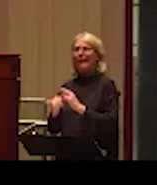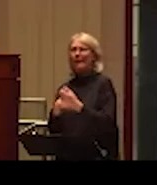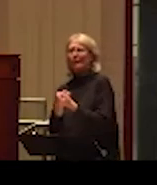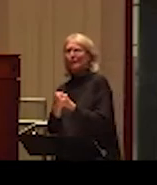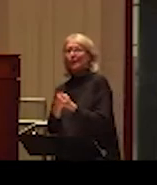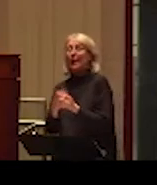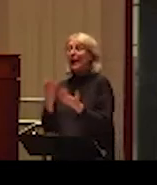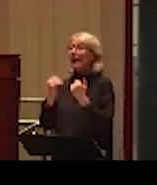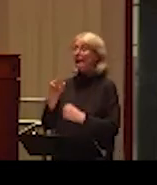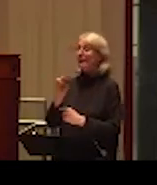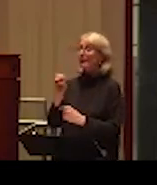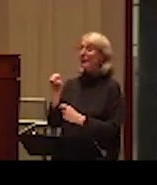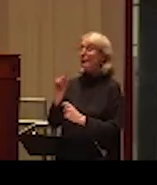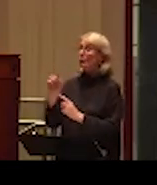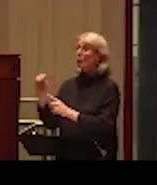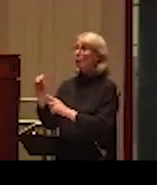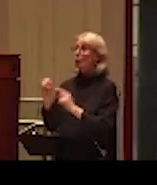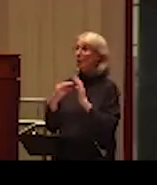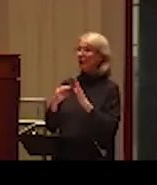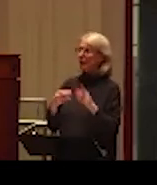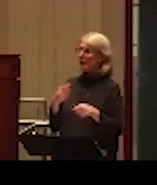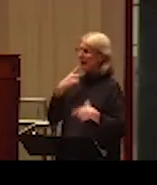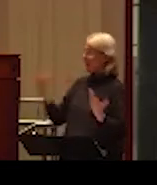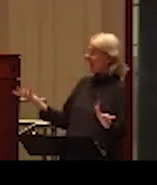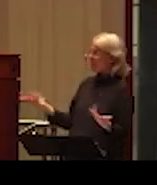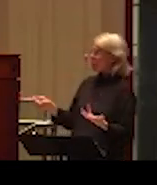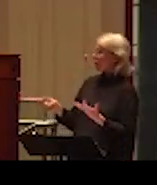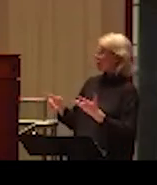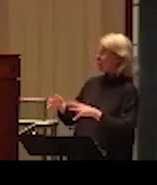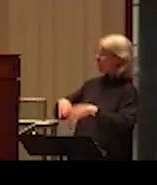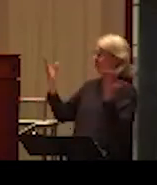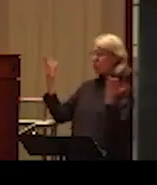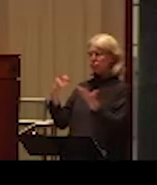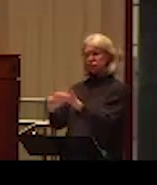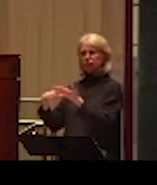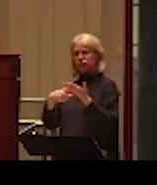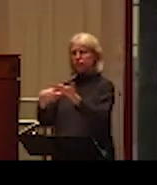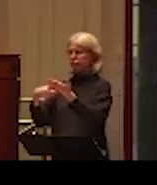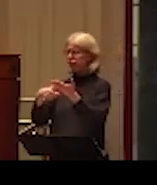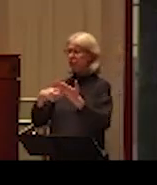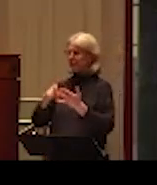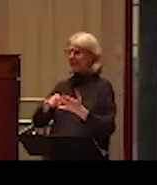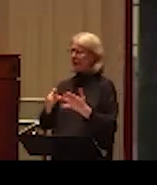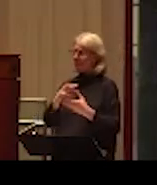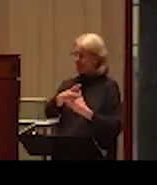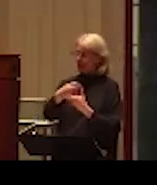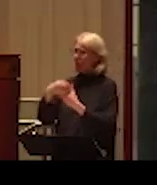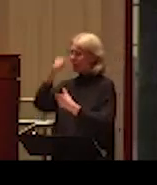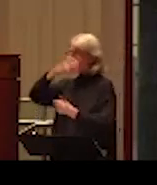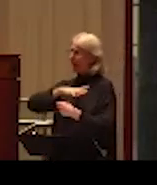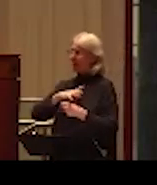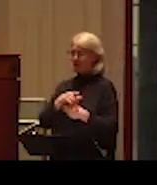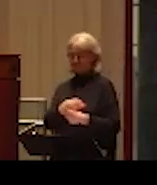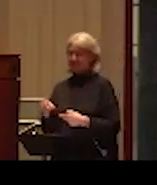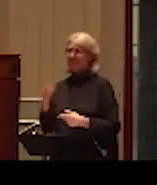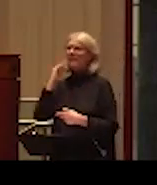men we talked to, they told us it should be more discussion of this issue. We have to hear more about men being abused because